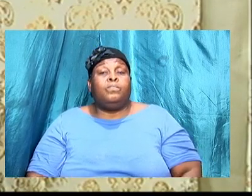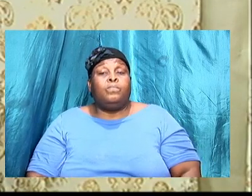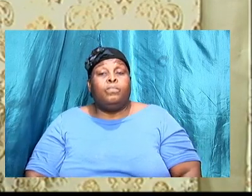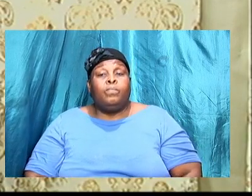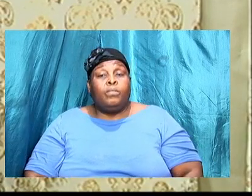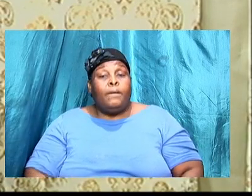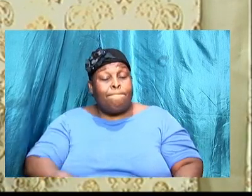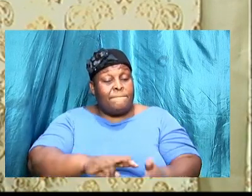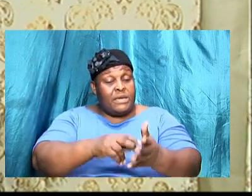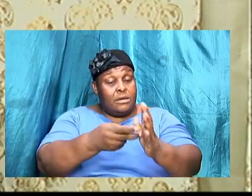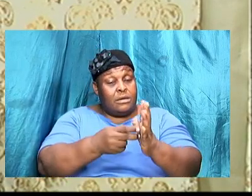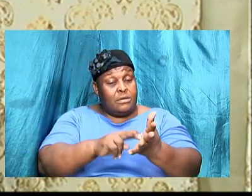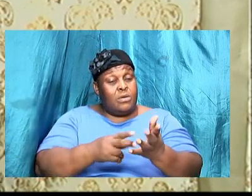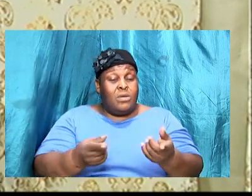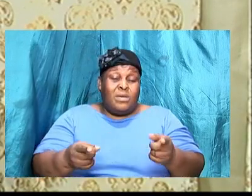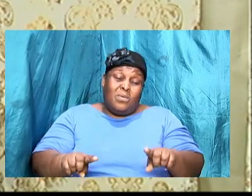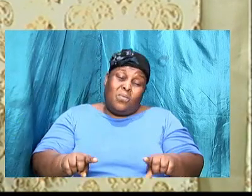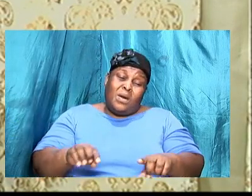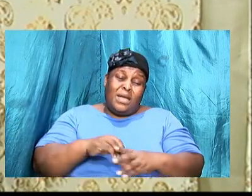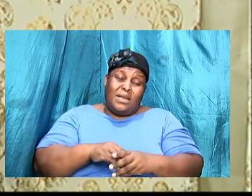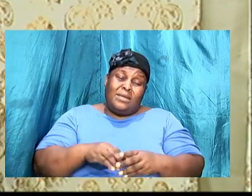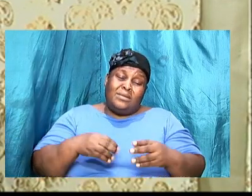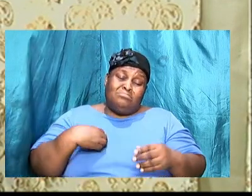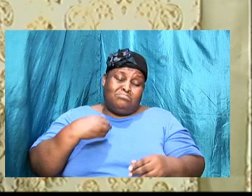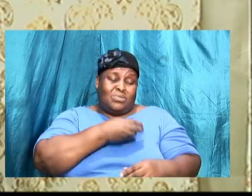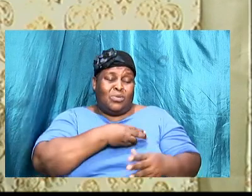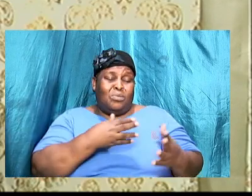it means that while in our waiting